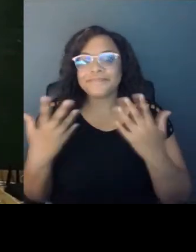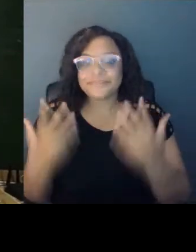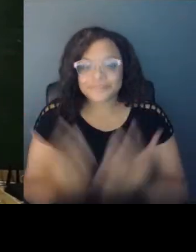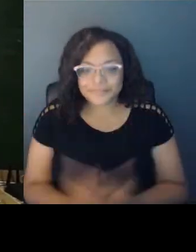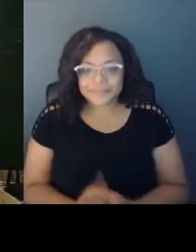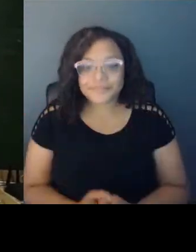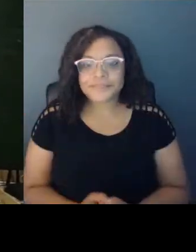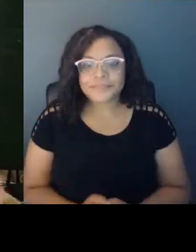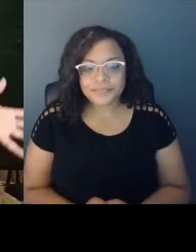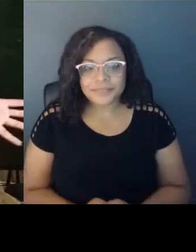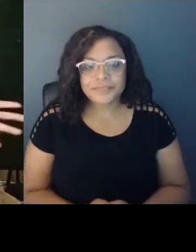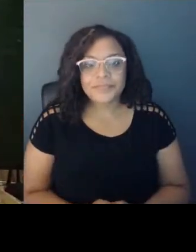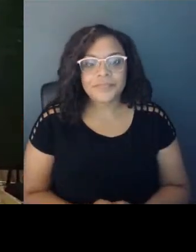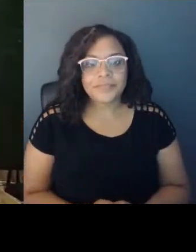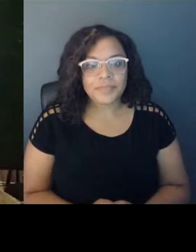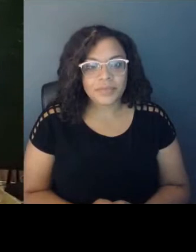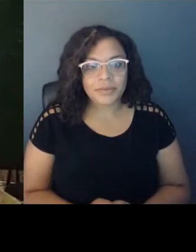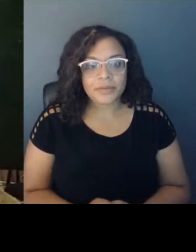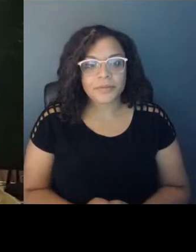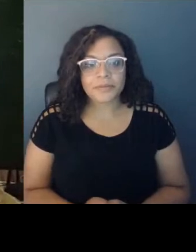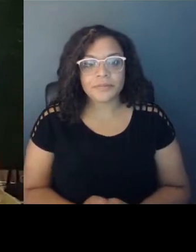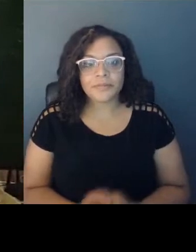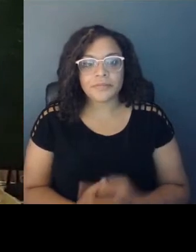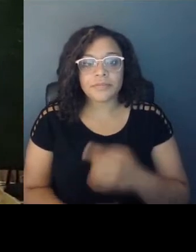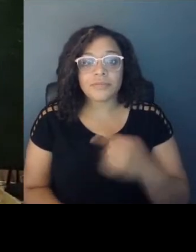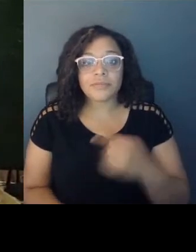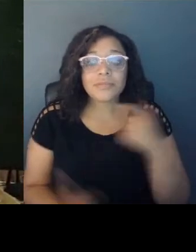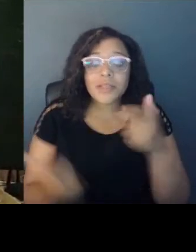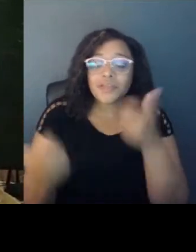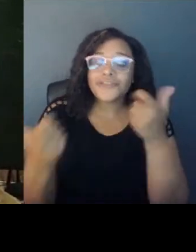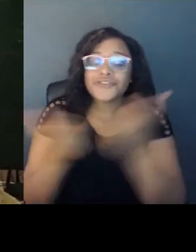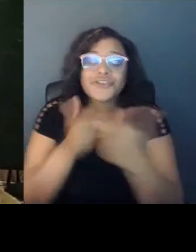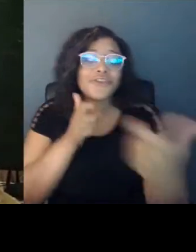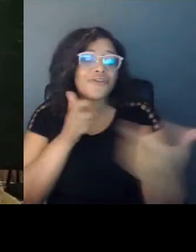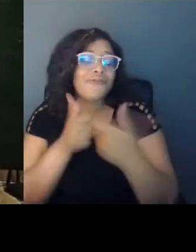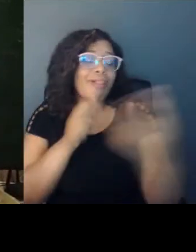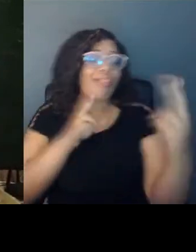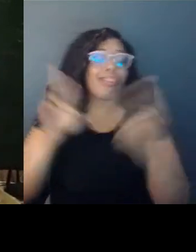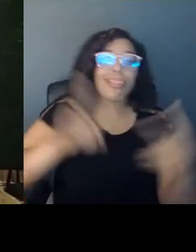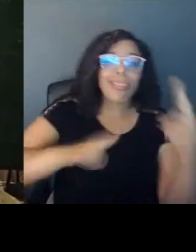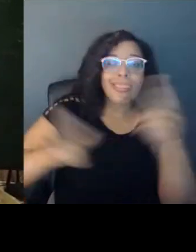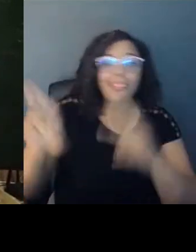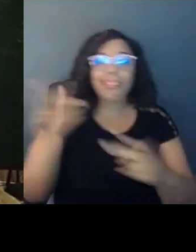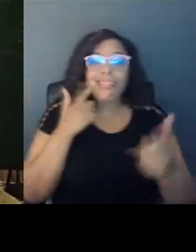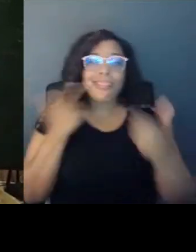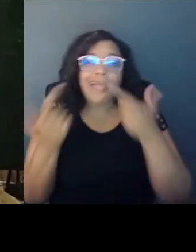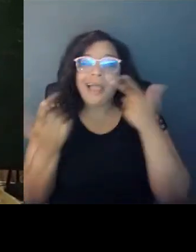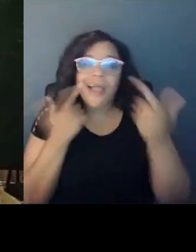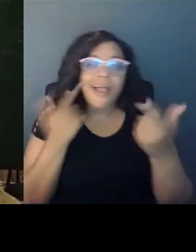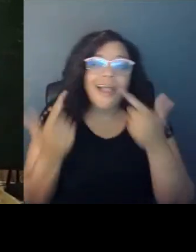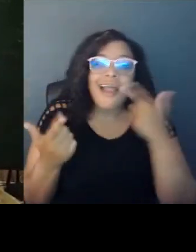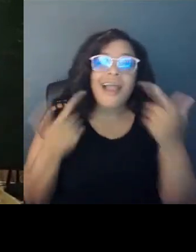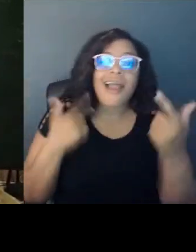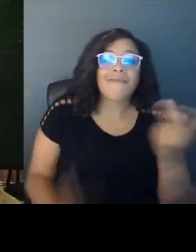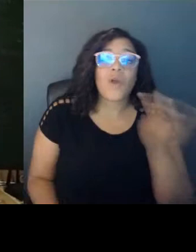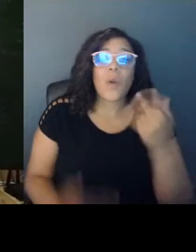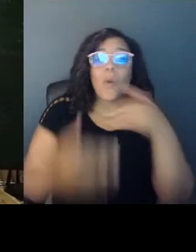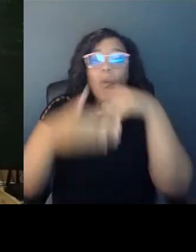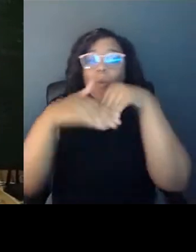You wipe away my and come in a room with style.